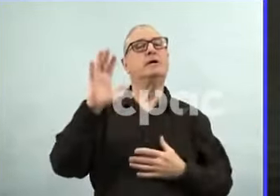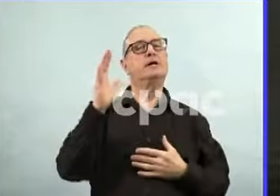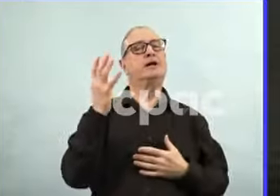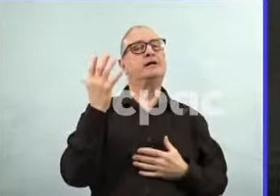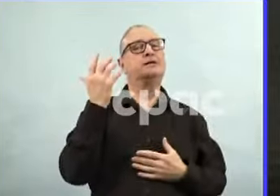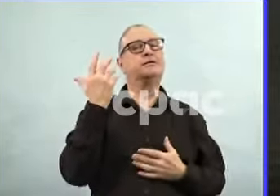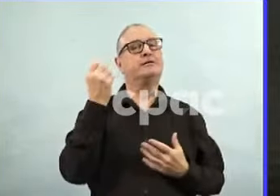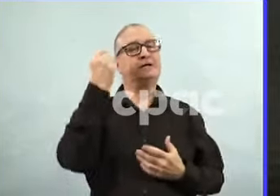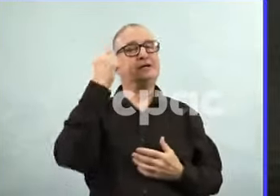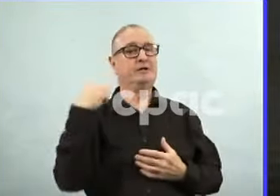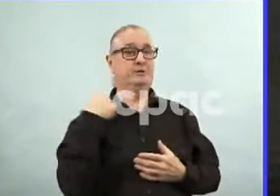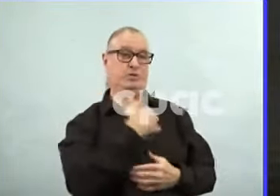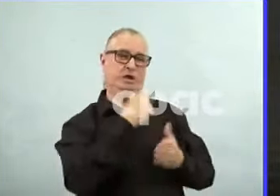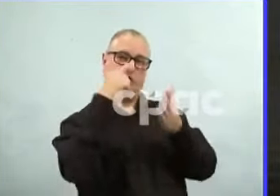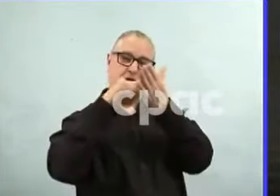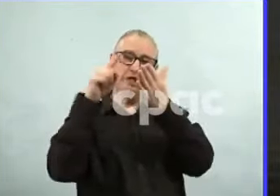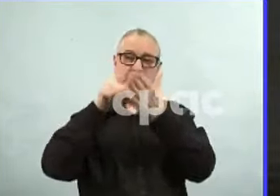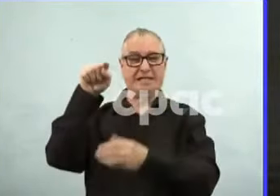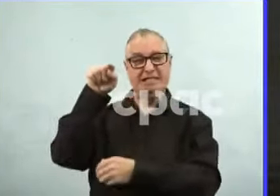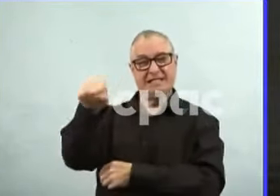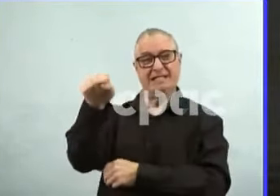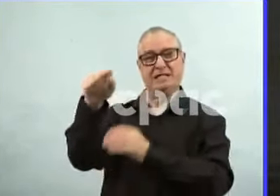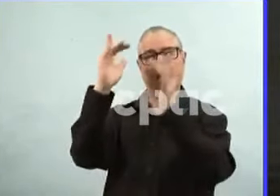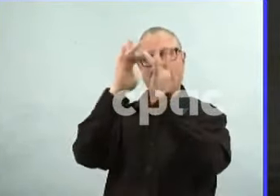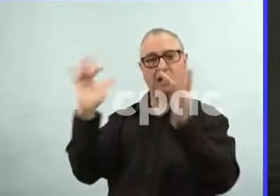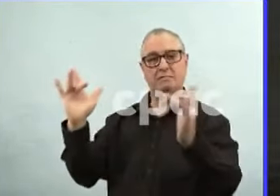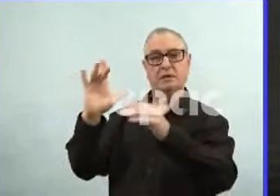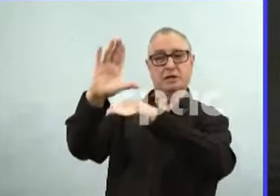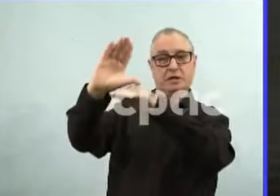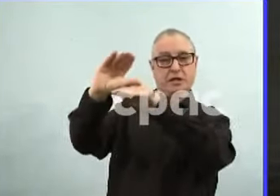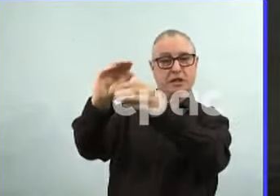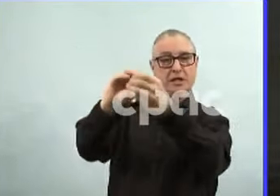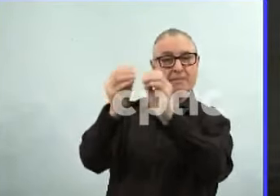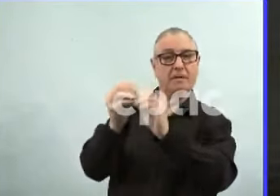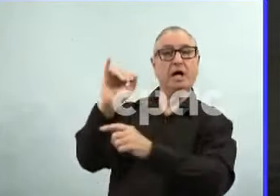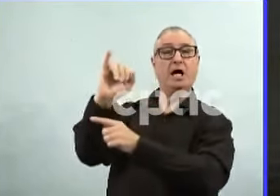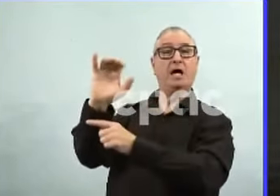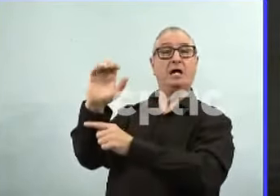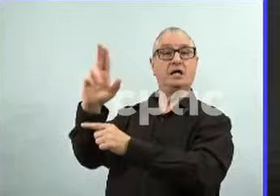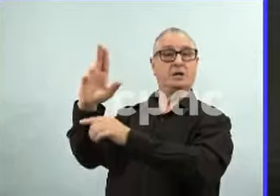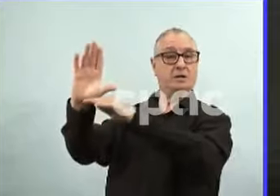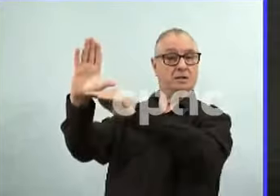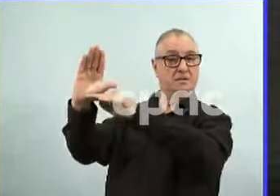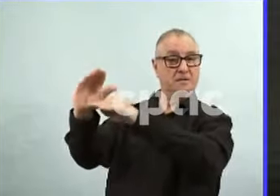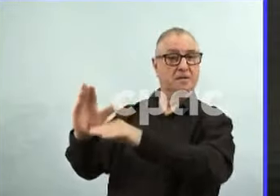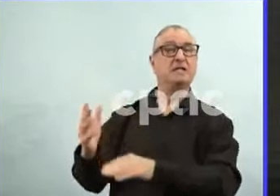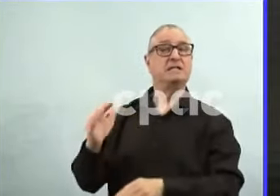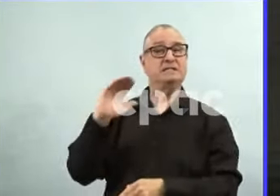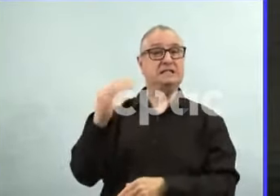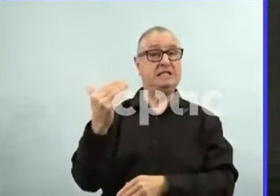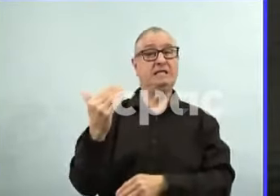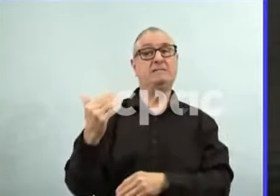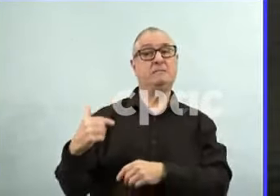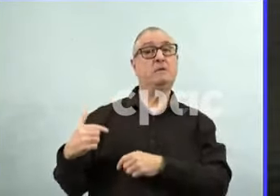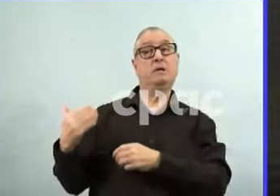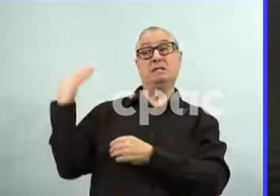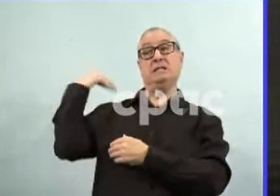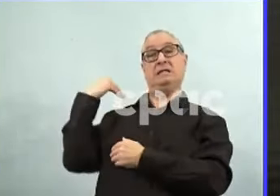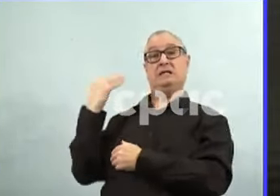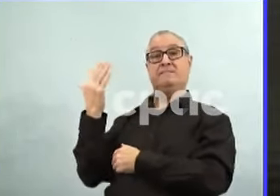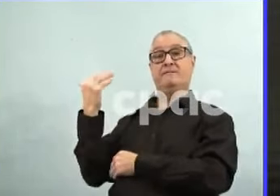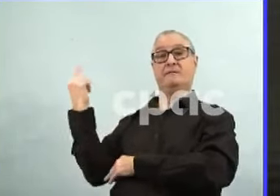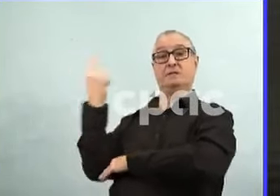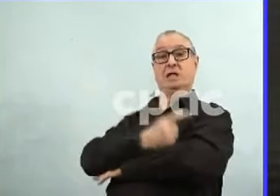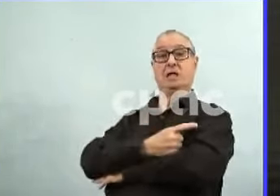numbers are coming down as well. And they probably peaked, I mentioned, about 15, 16 days ago. And our ICU numbers probably peaked, you know, about 10 days ago as well. So,